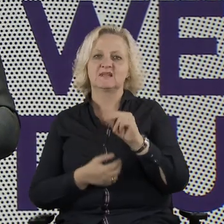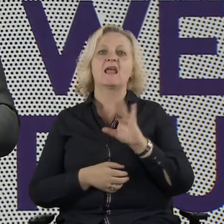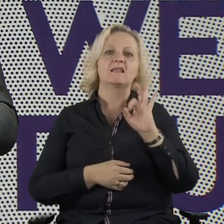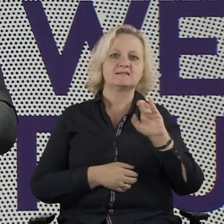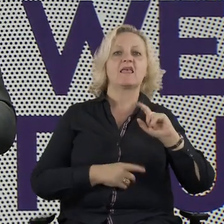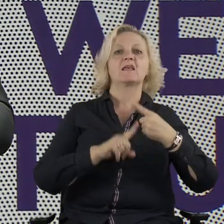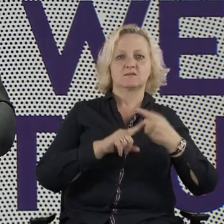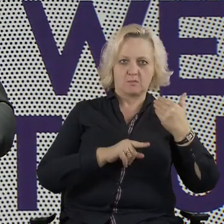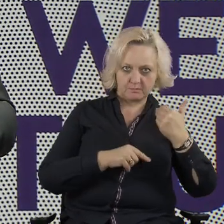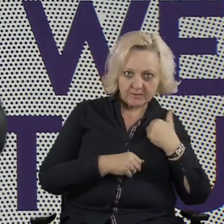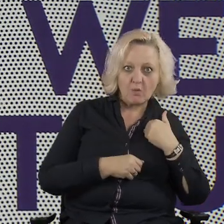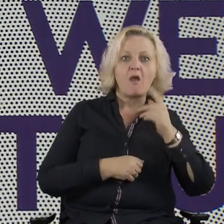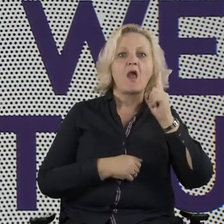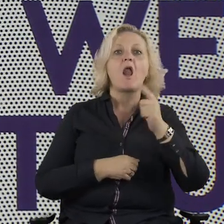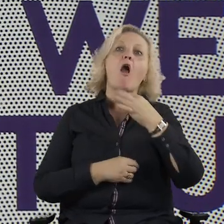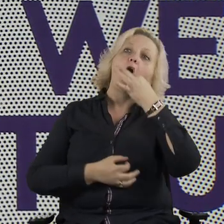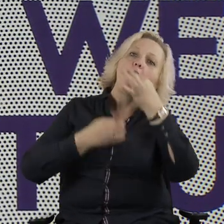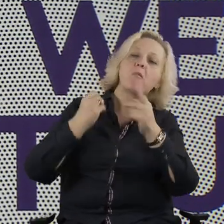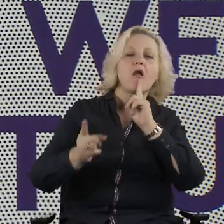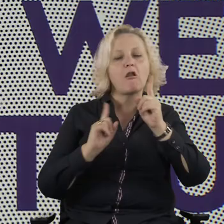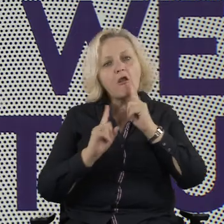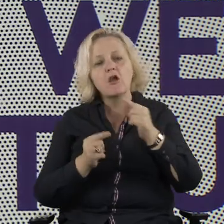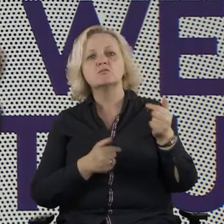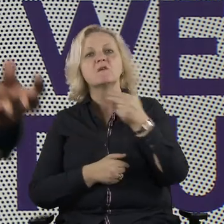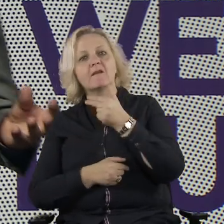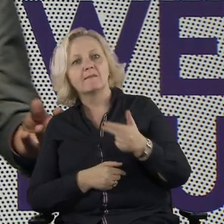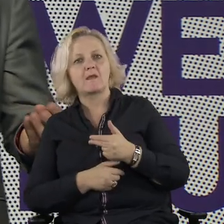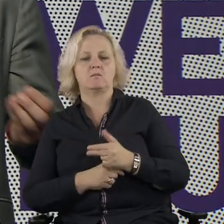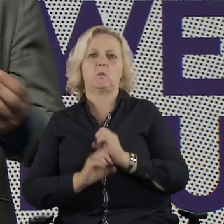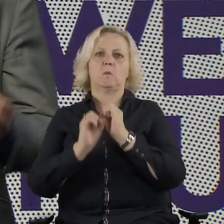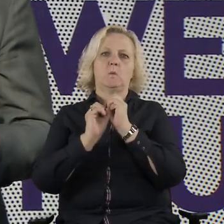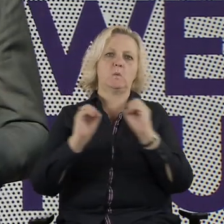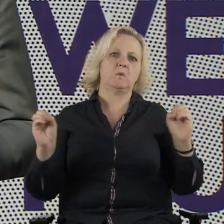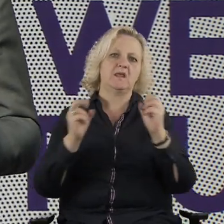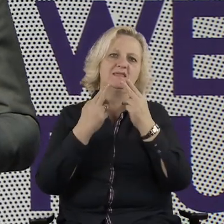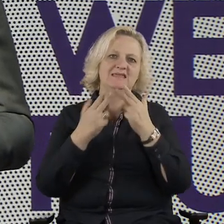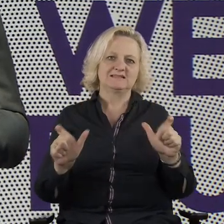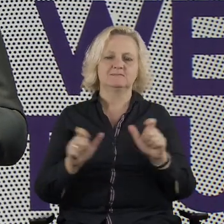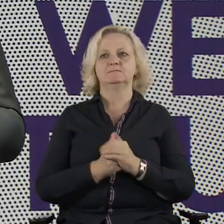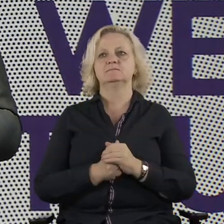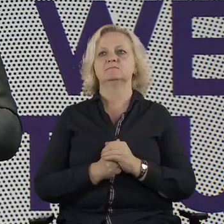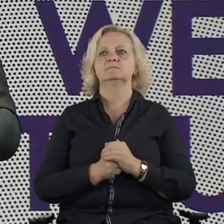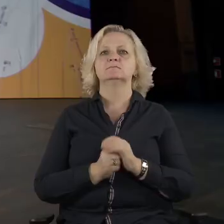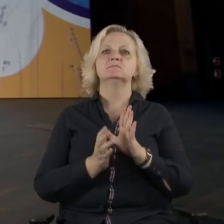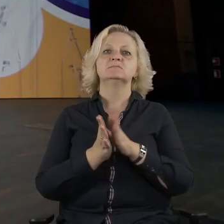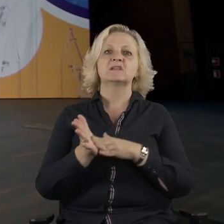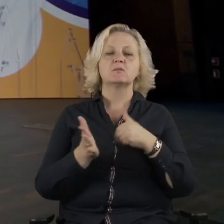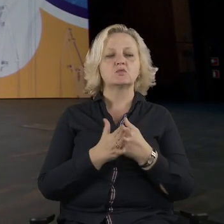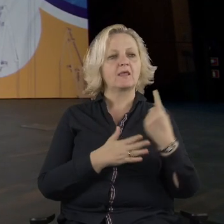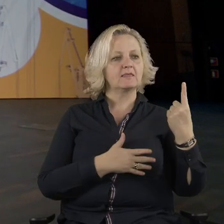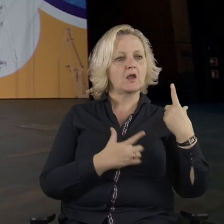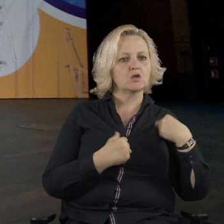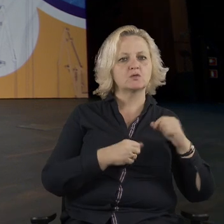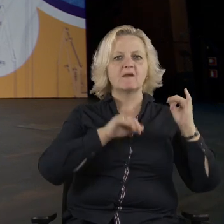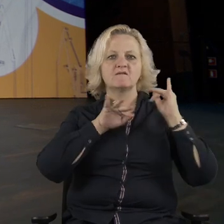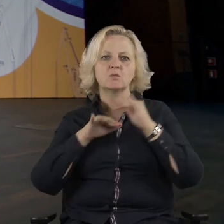So, lobbying or an act of one person exerting influence on another person in some ways is like